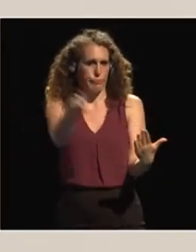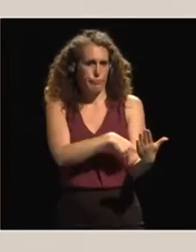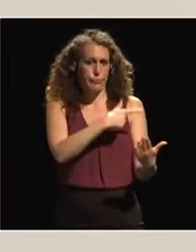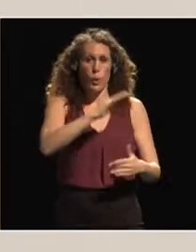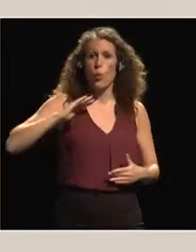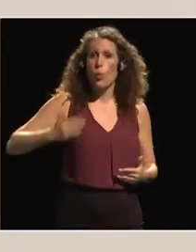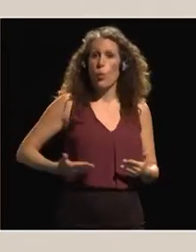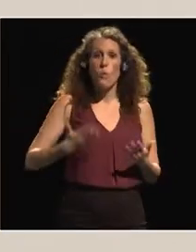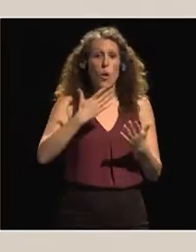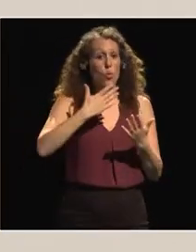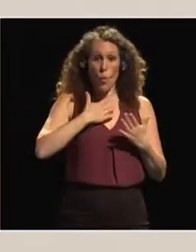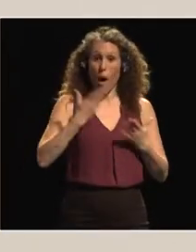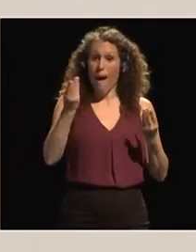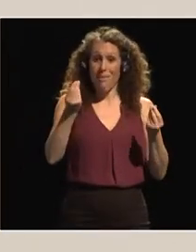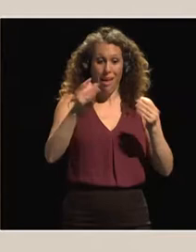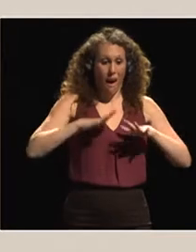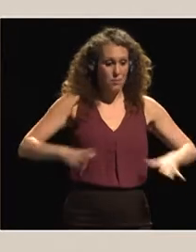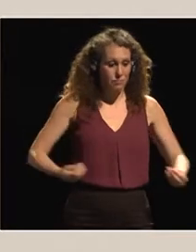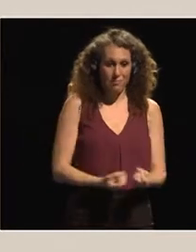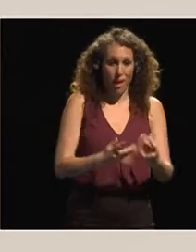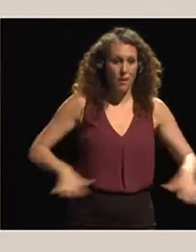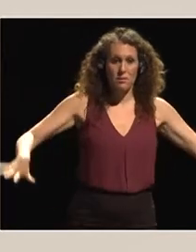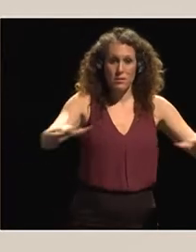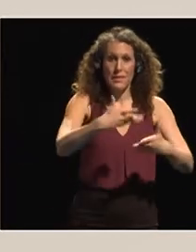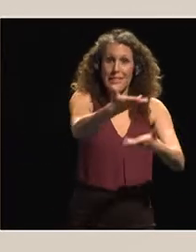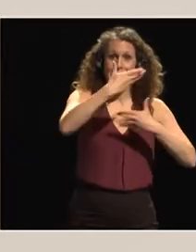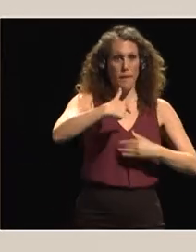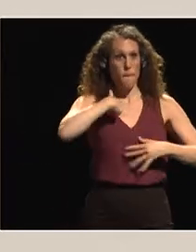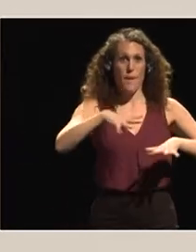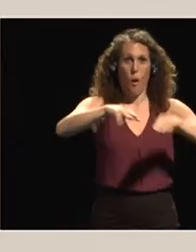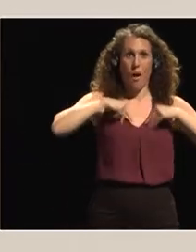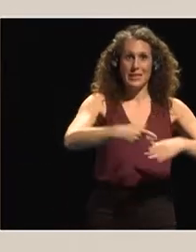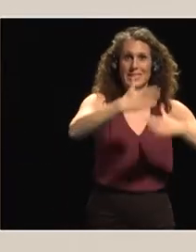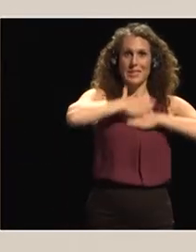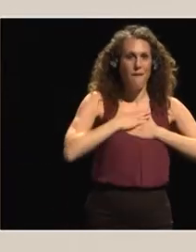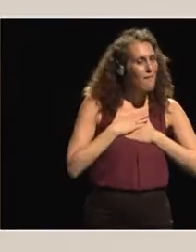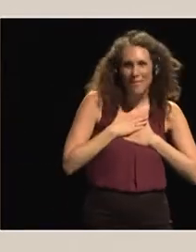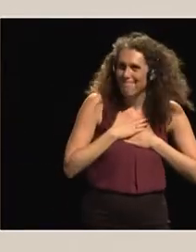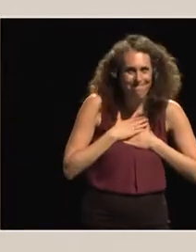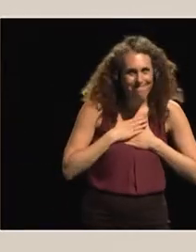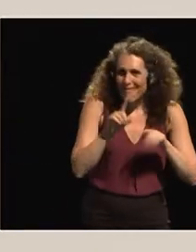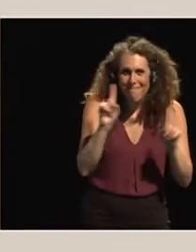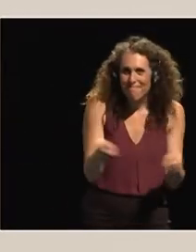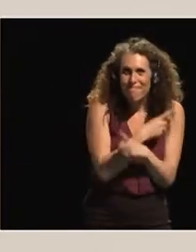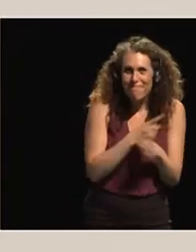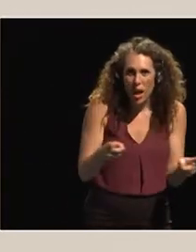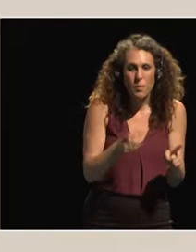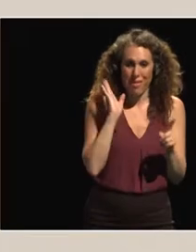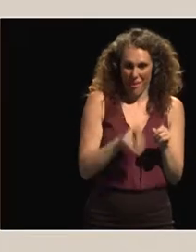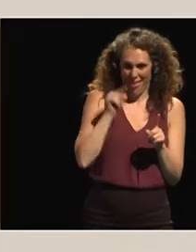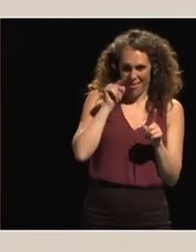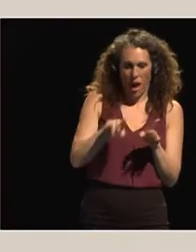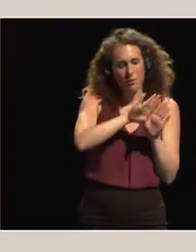access to land. We all know that some are cultural issues. But those cultural issues, we need to break the bounds.